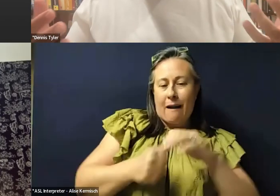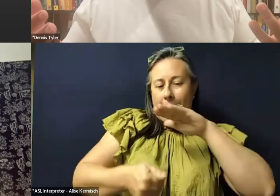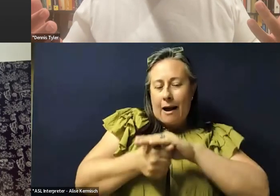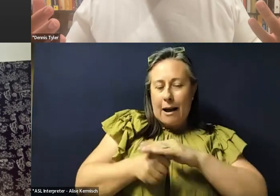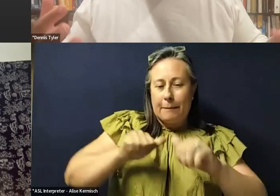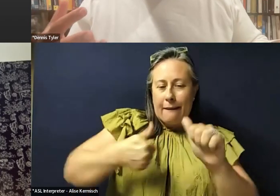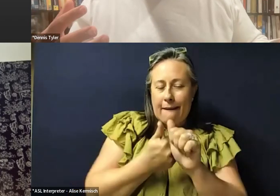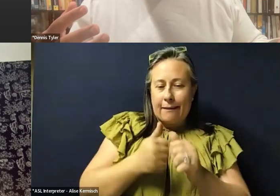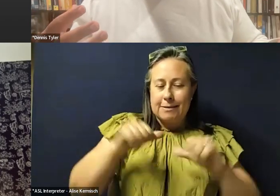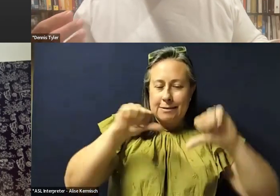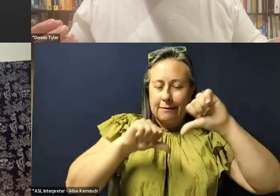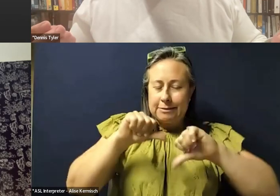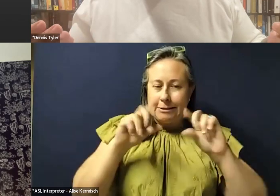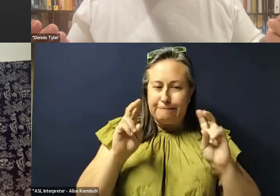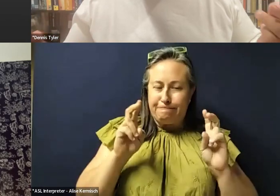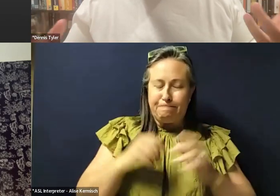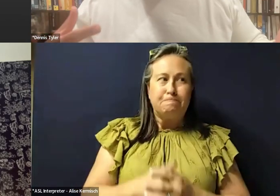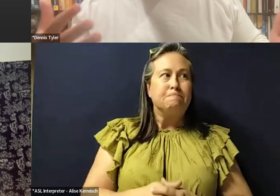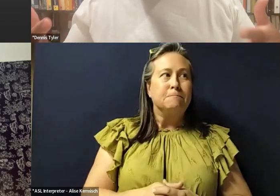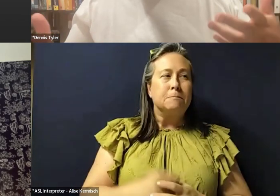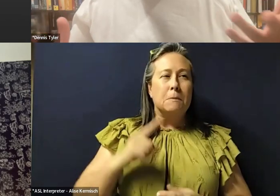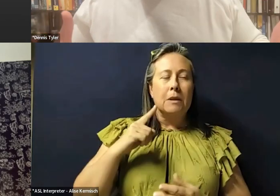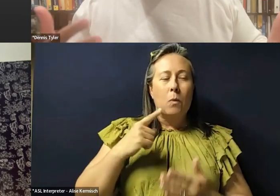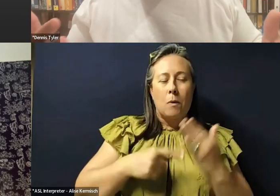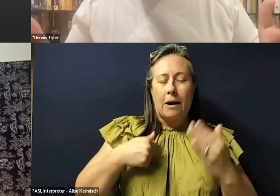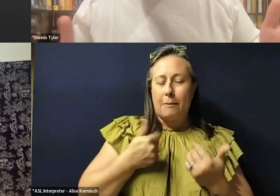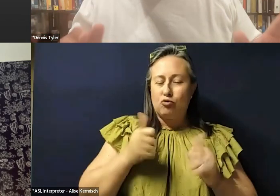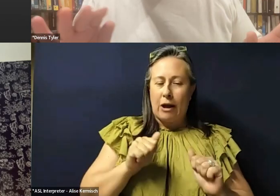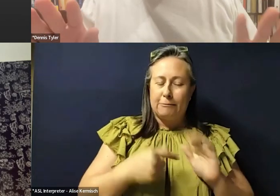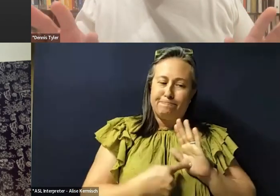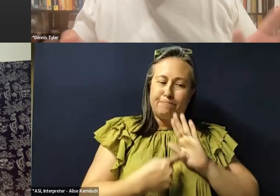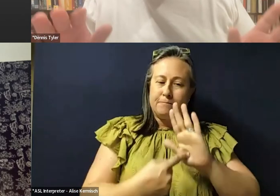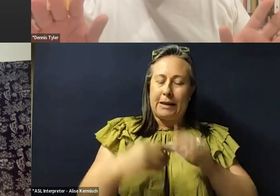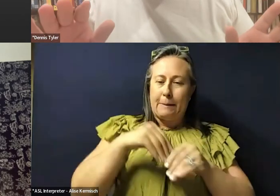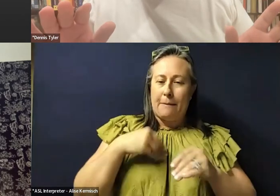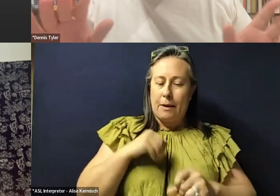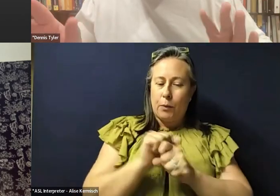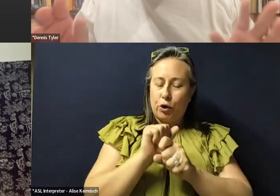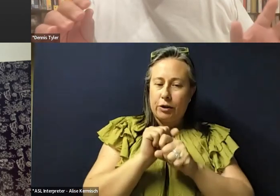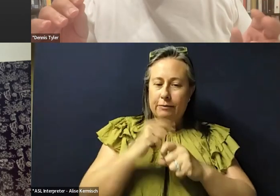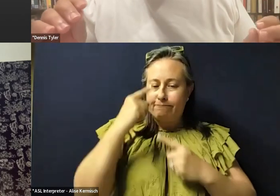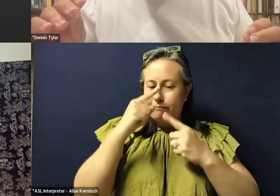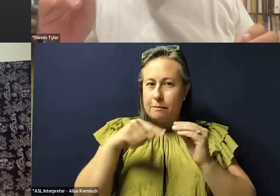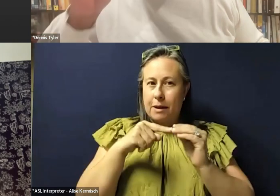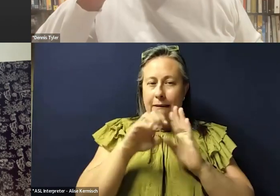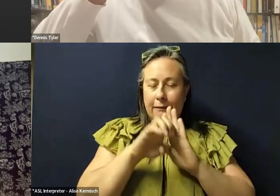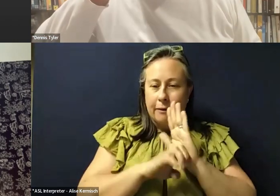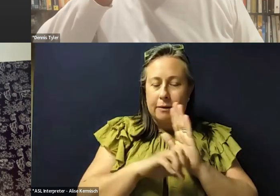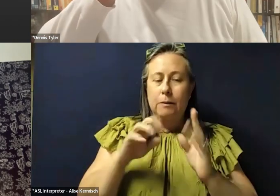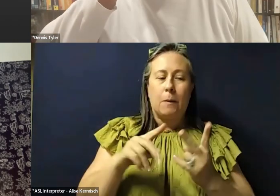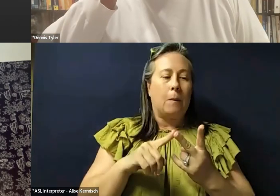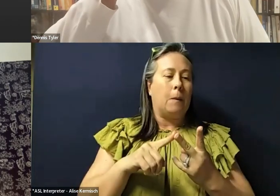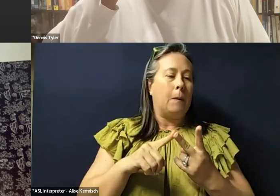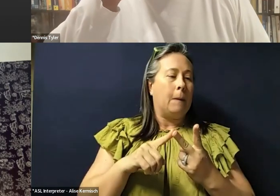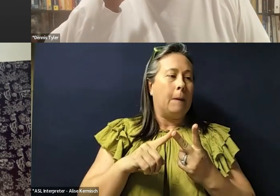And I think part of what I'm trying to get at in my work, especially in terms of thinking about bioethics or even just sort of like